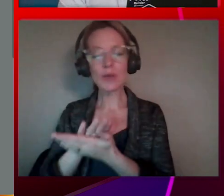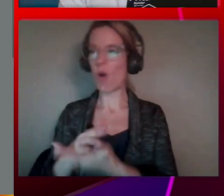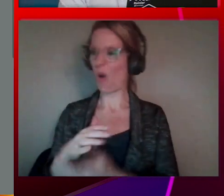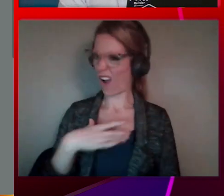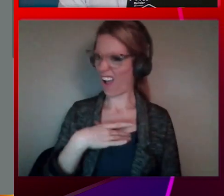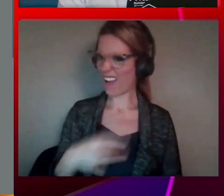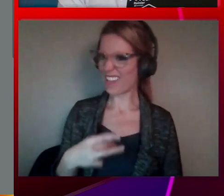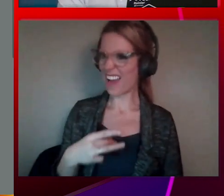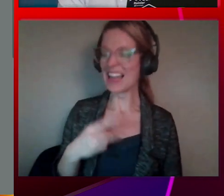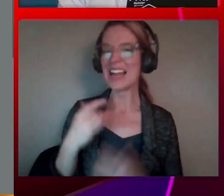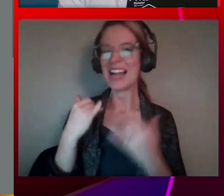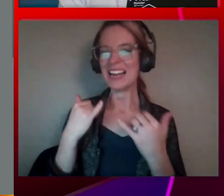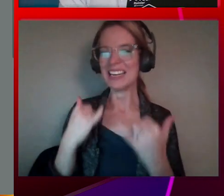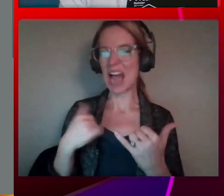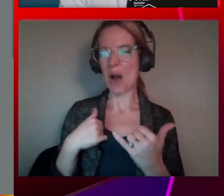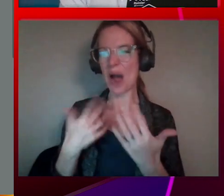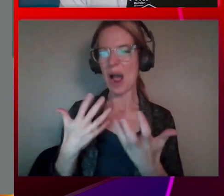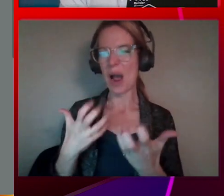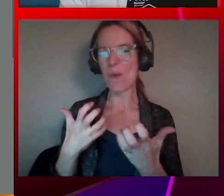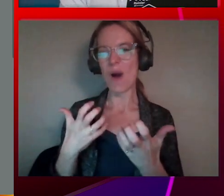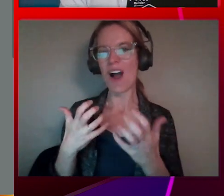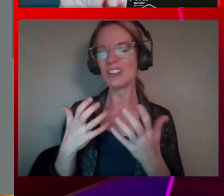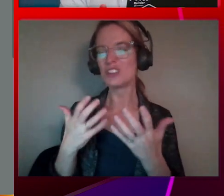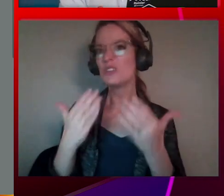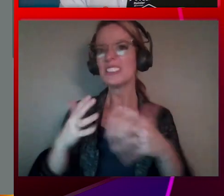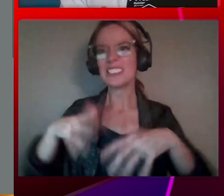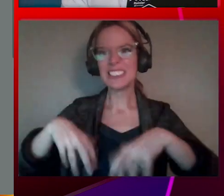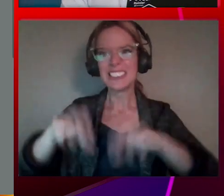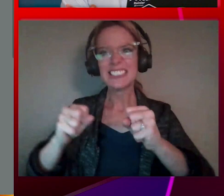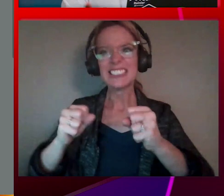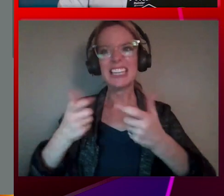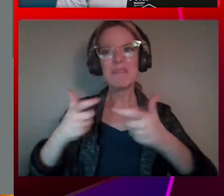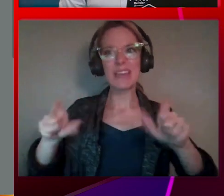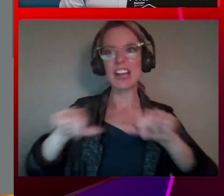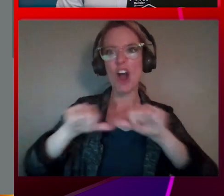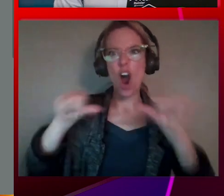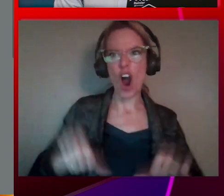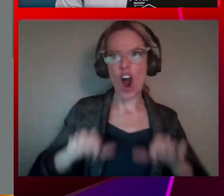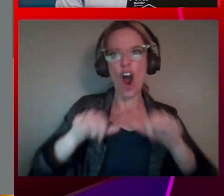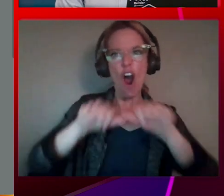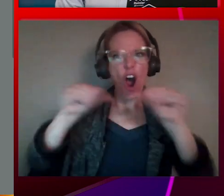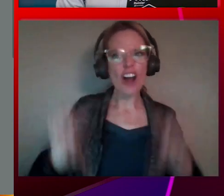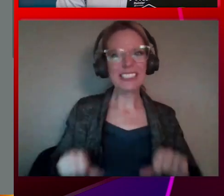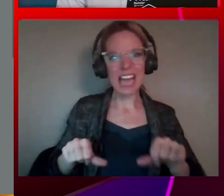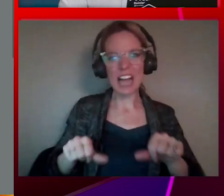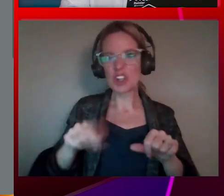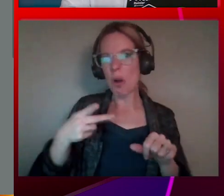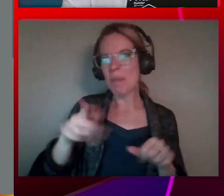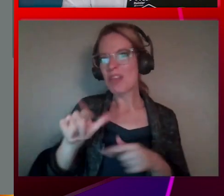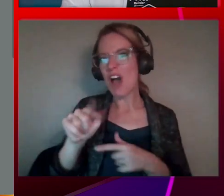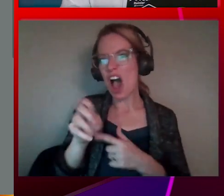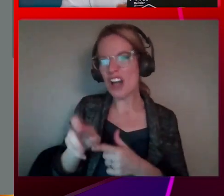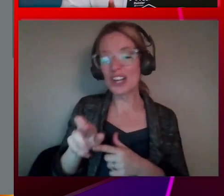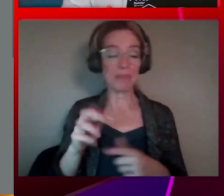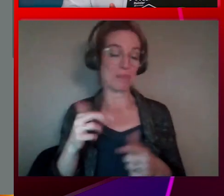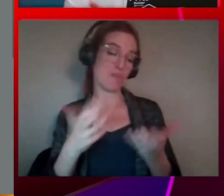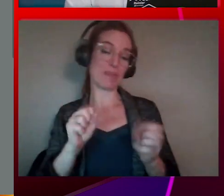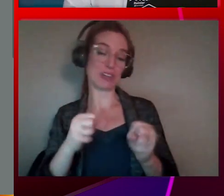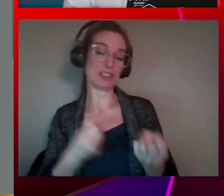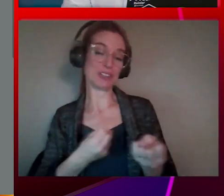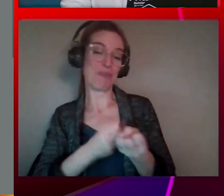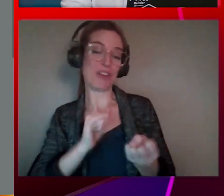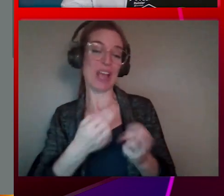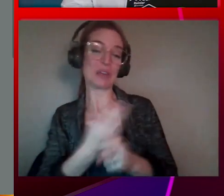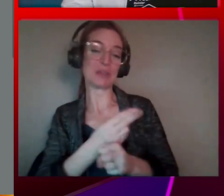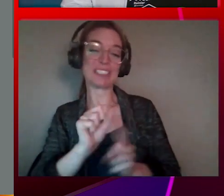makes me want to take like a big architectural plotter and like. I'm sure we could support that as a use case too. If you can imagine